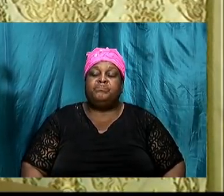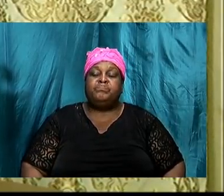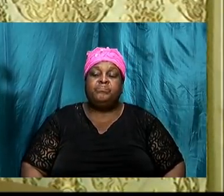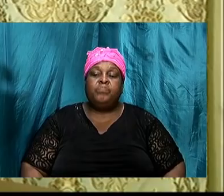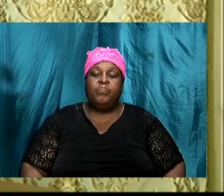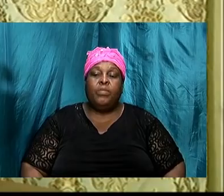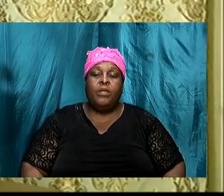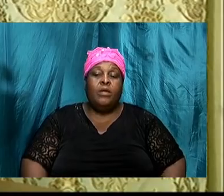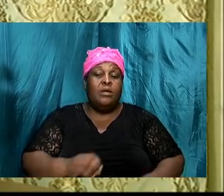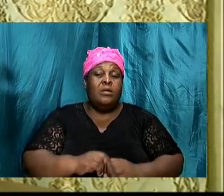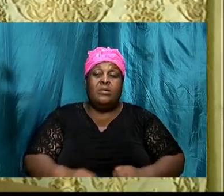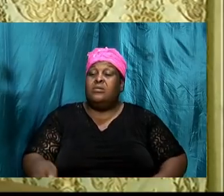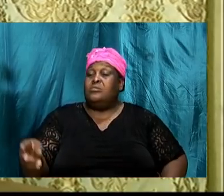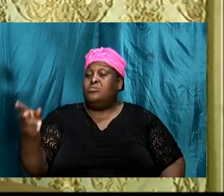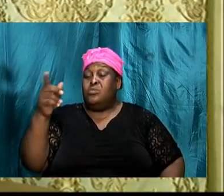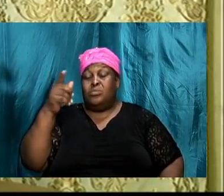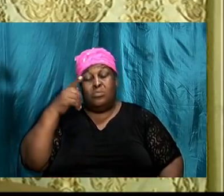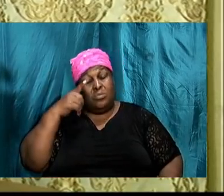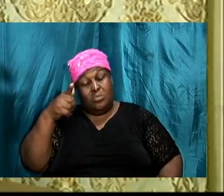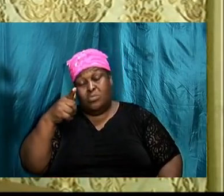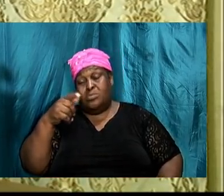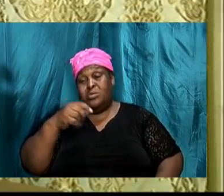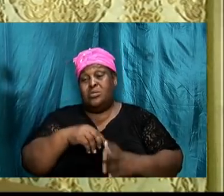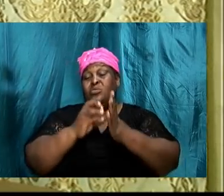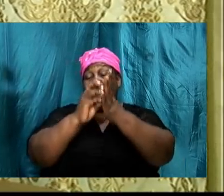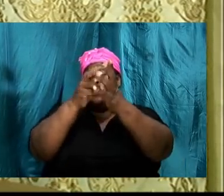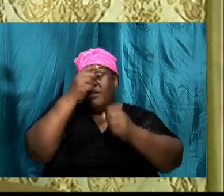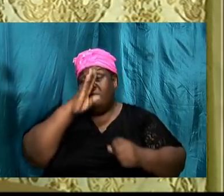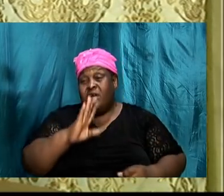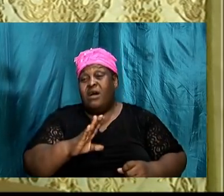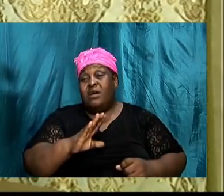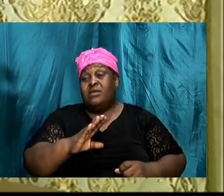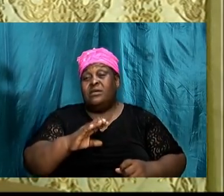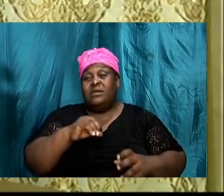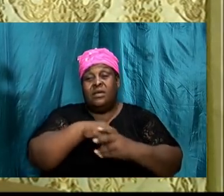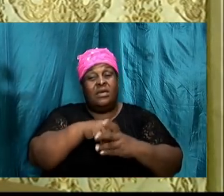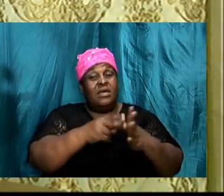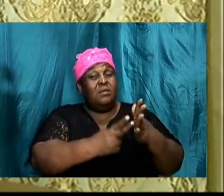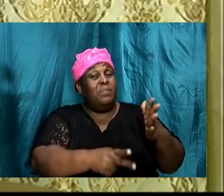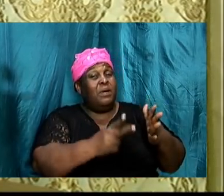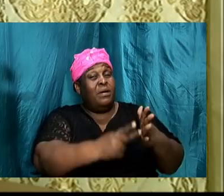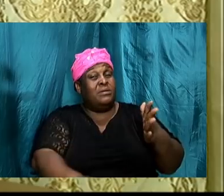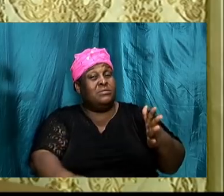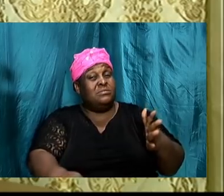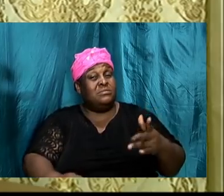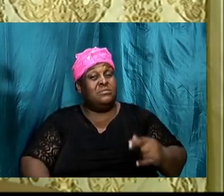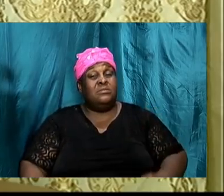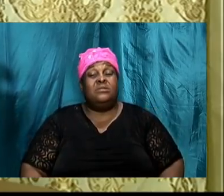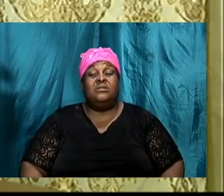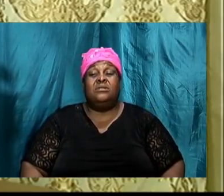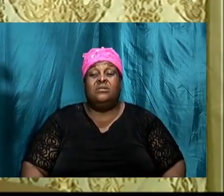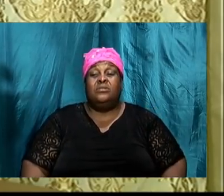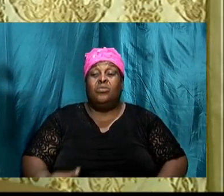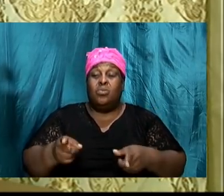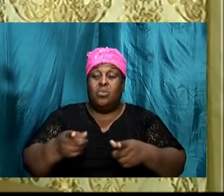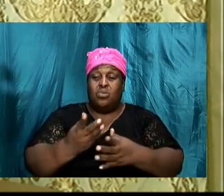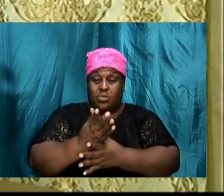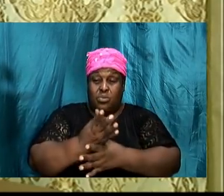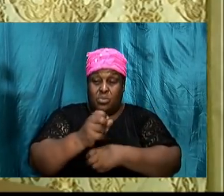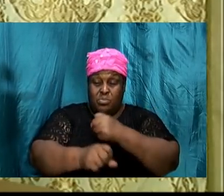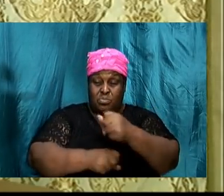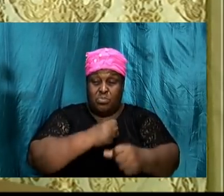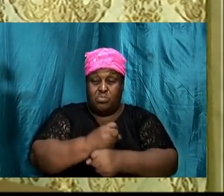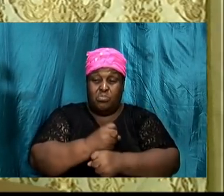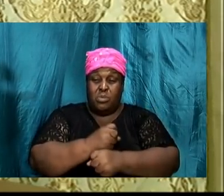we don't look at the will of God in sections, you know, as I go through this here. But I am really trying